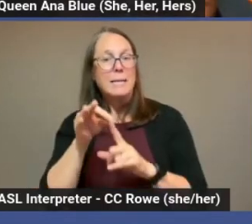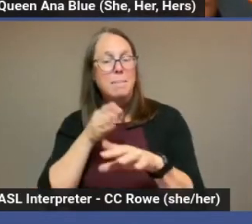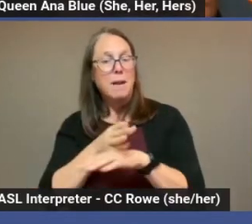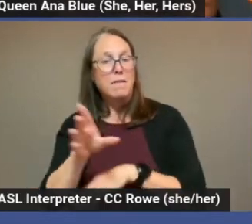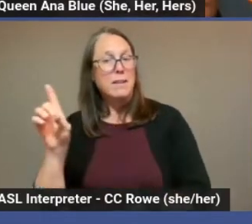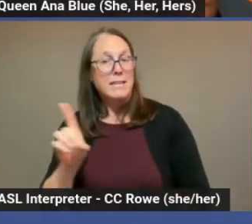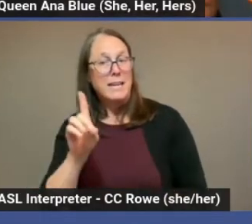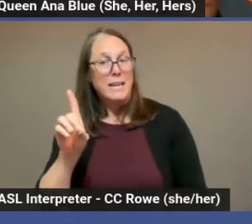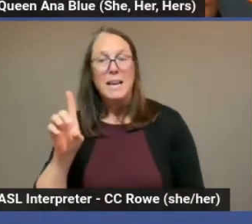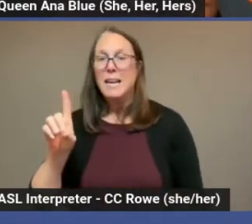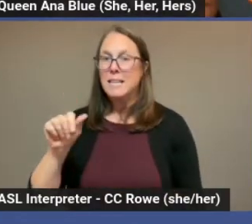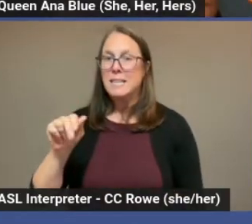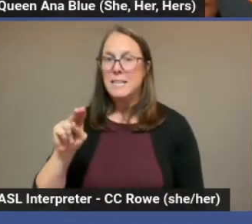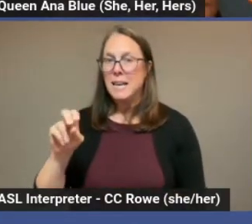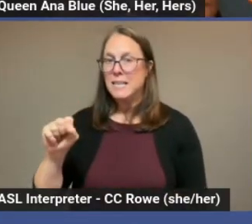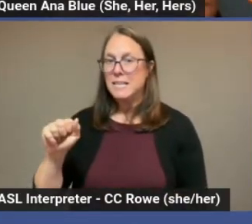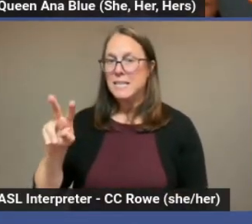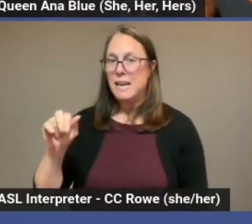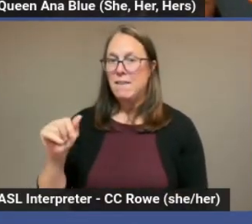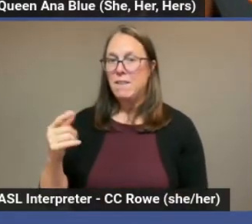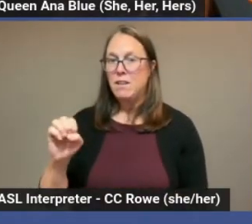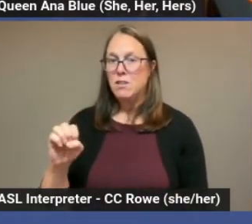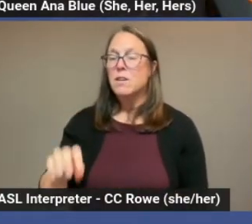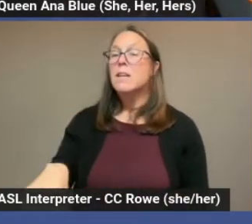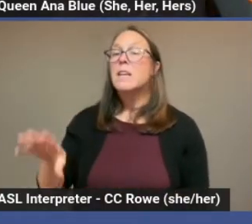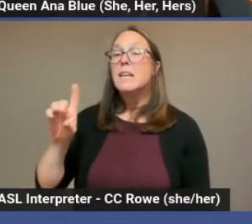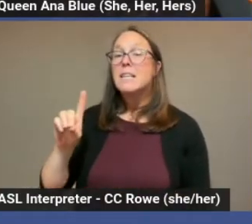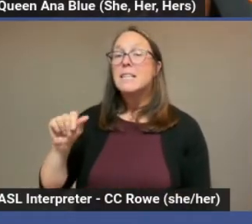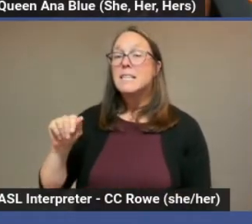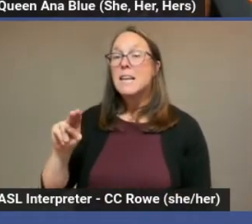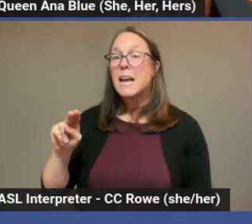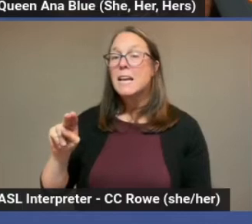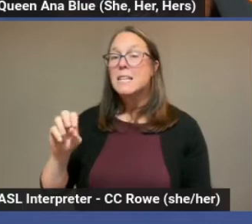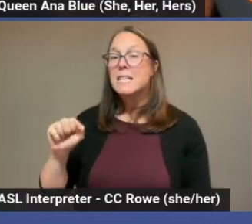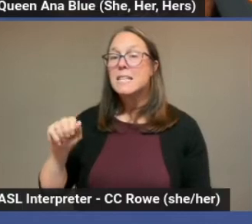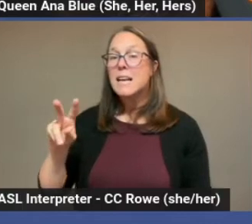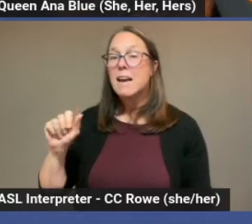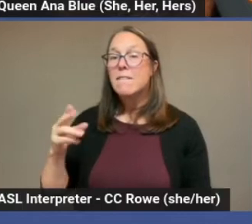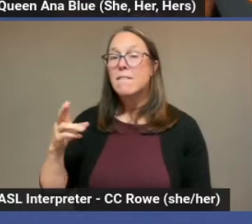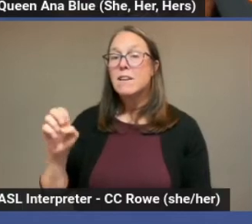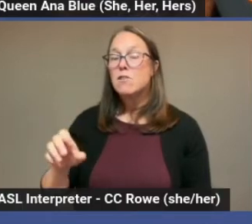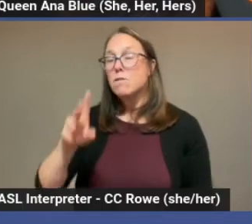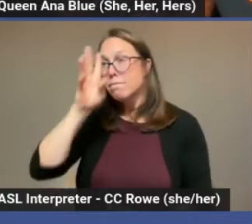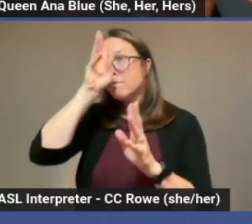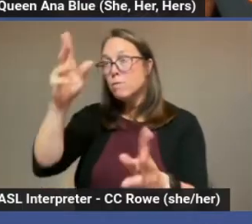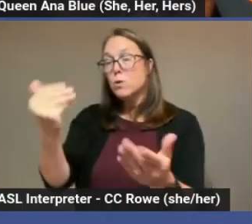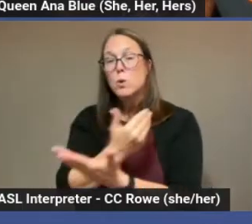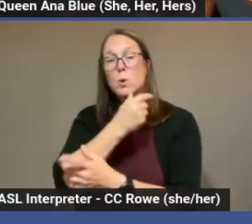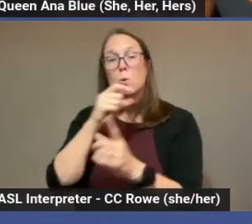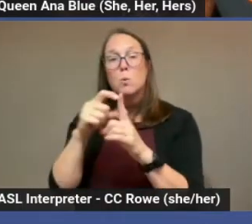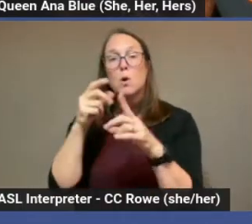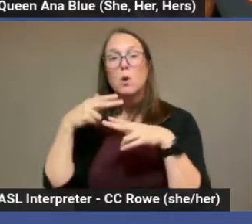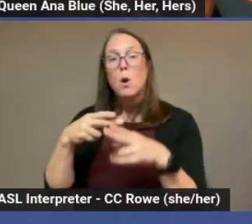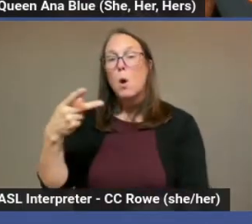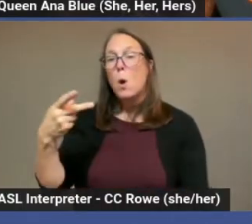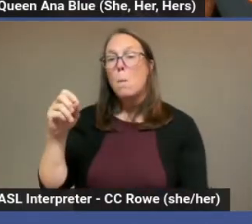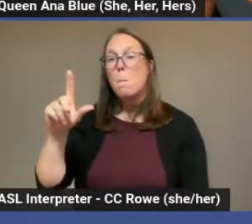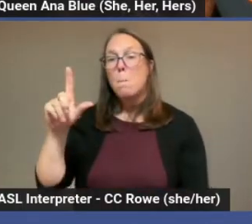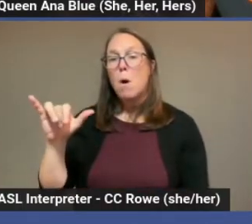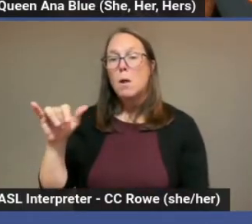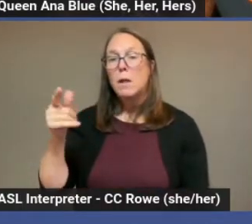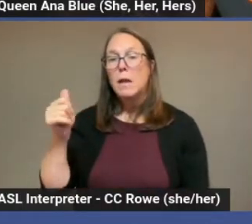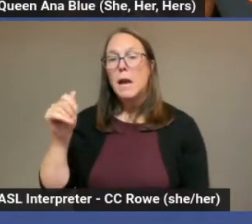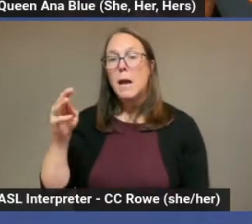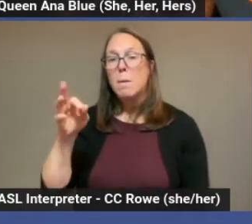Mr. Dan came up with a cool nifty term called Tali Amory. And I kind of believe this term might